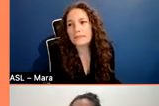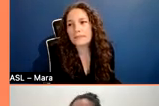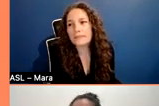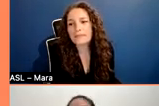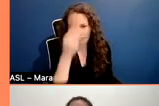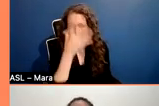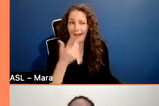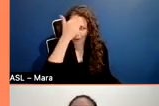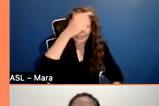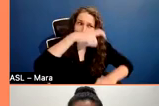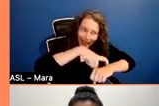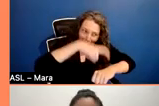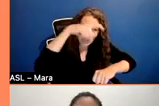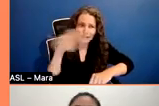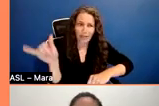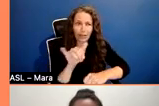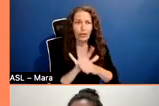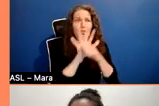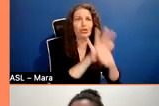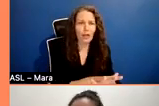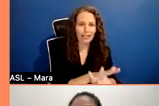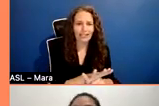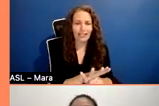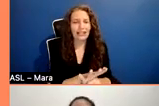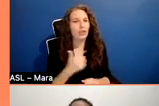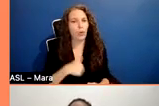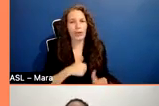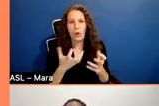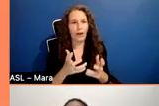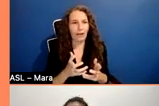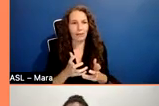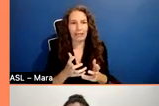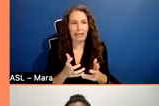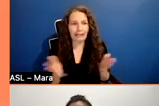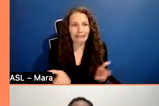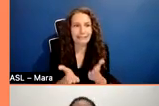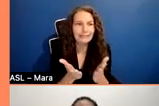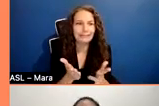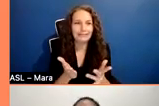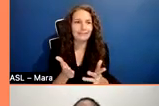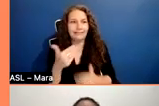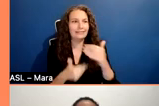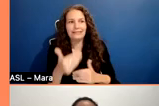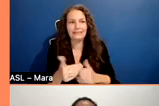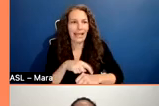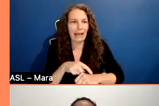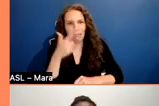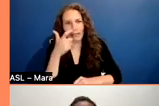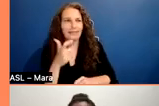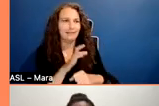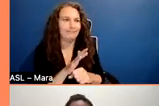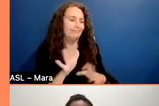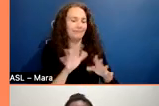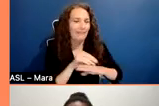to impart that onto everyone who's here. Um, but we do want to get to your question. So this is just a